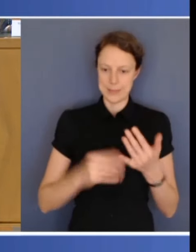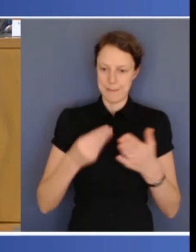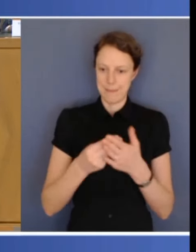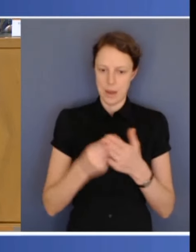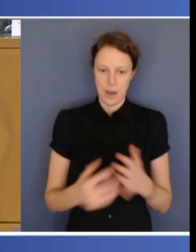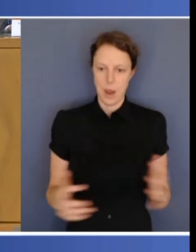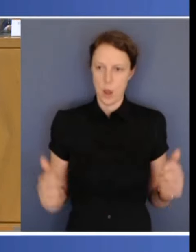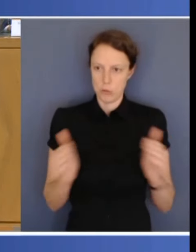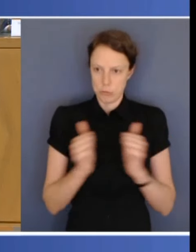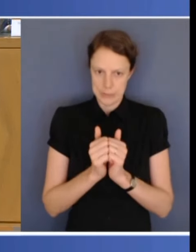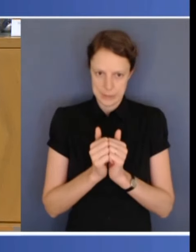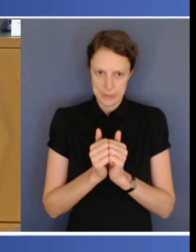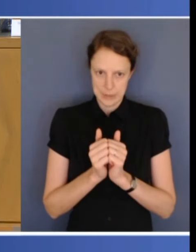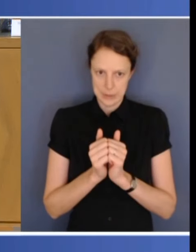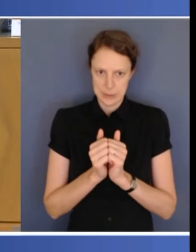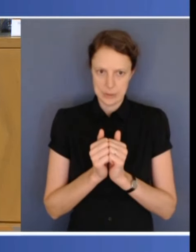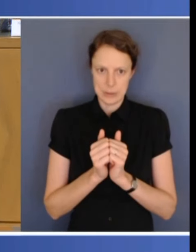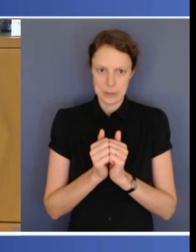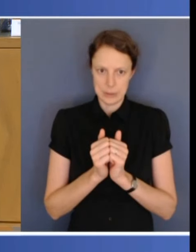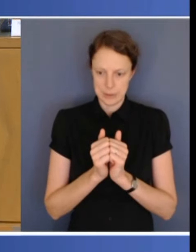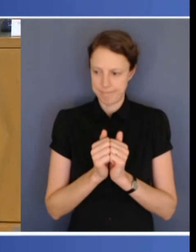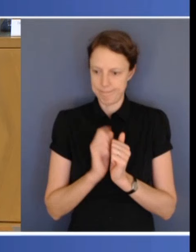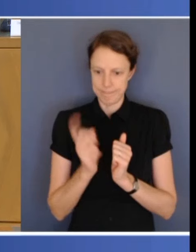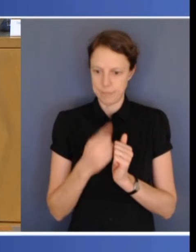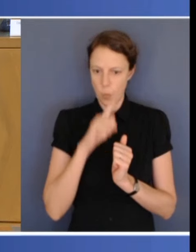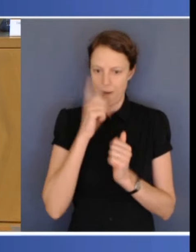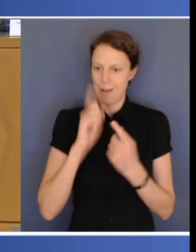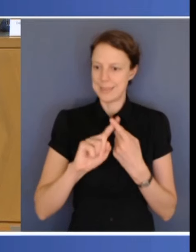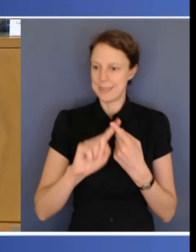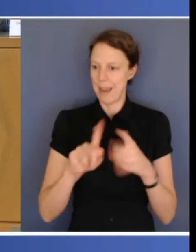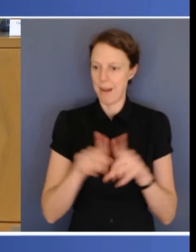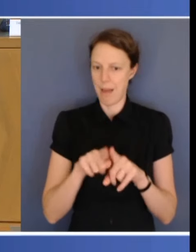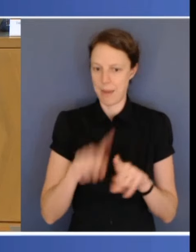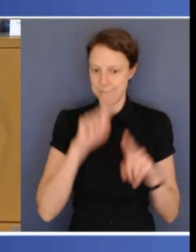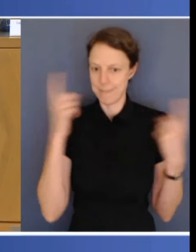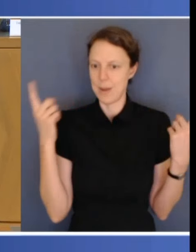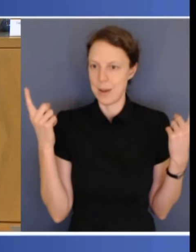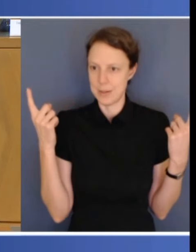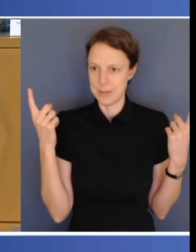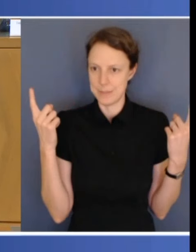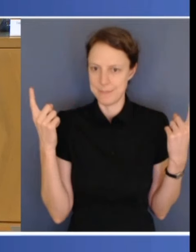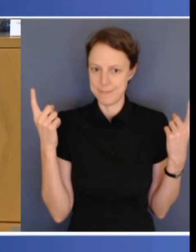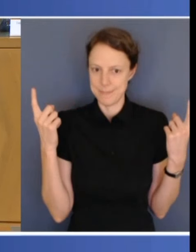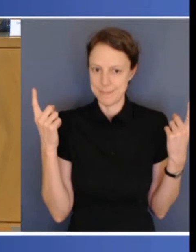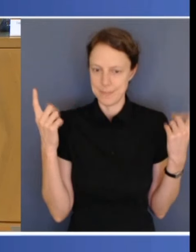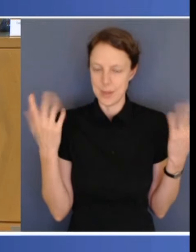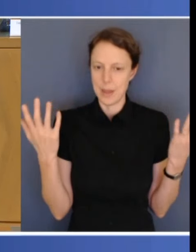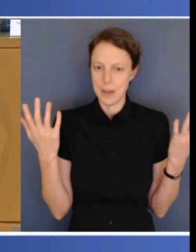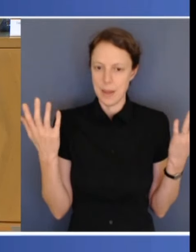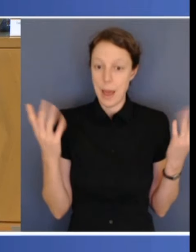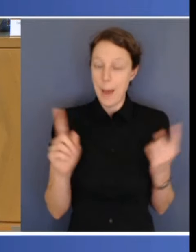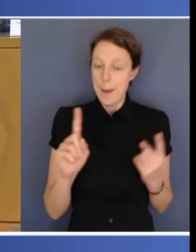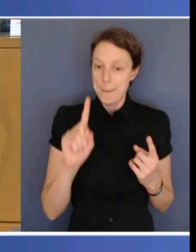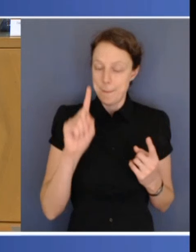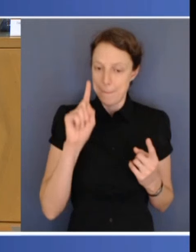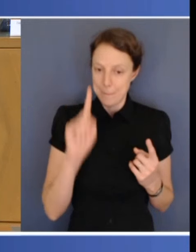including the review, to be unsustainable. What we want to do, though, is to make sure that the principles in which the NDIS